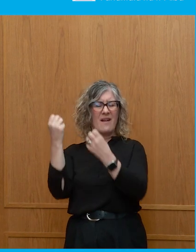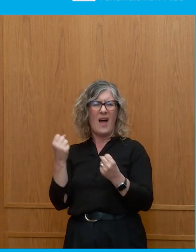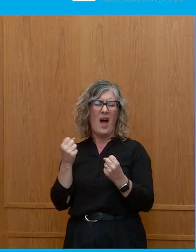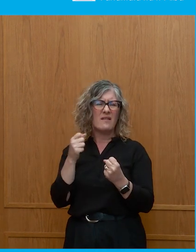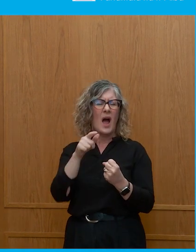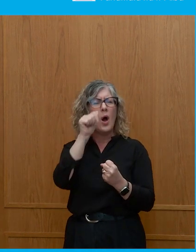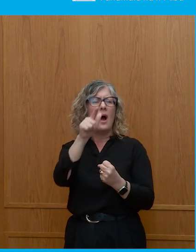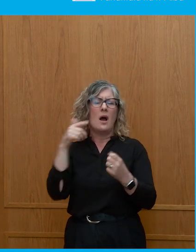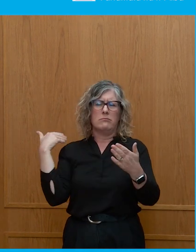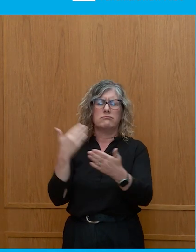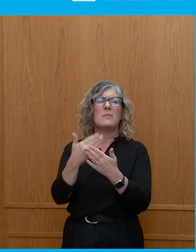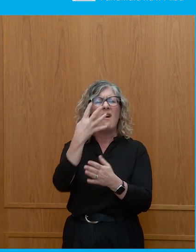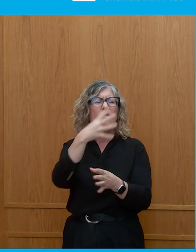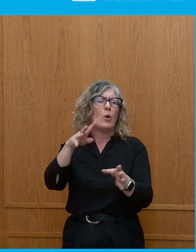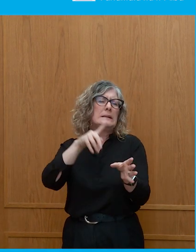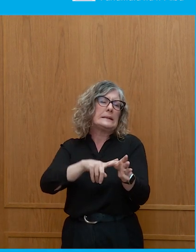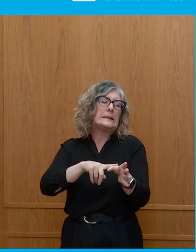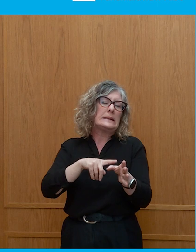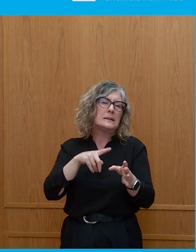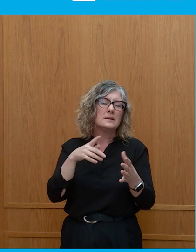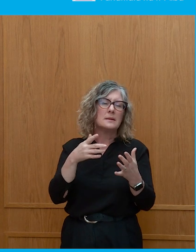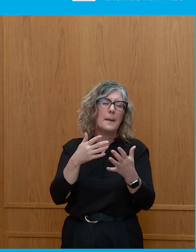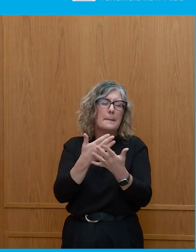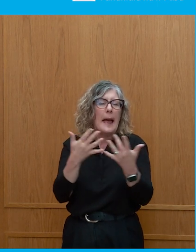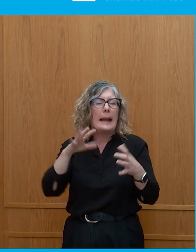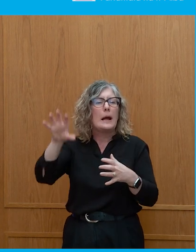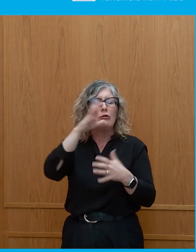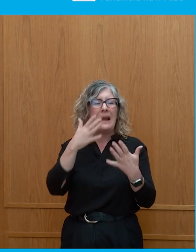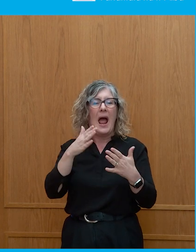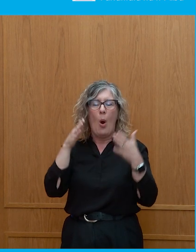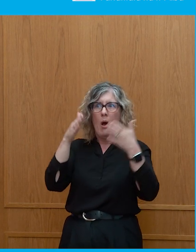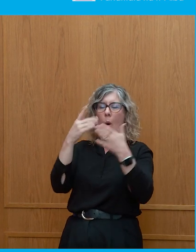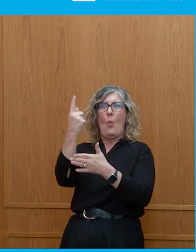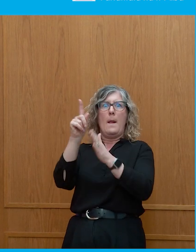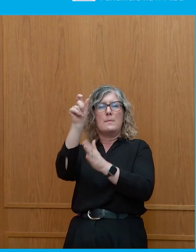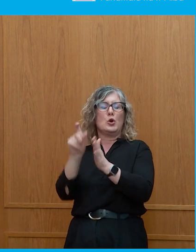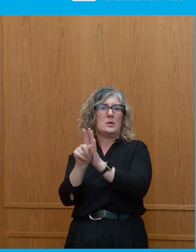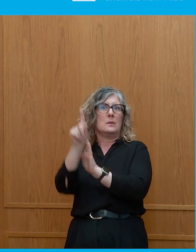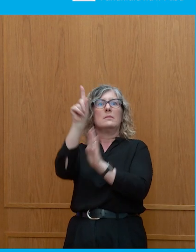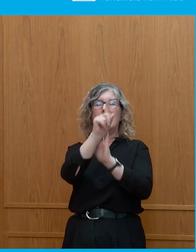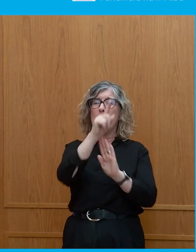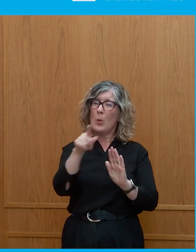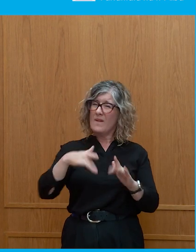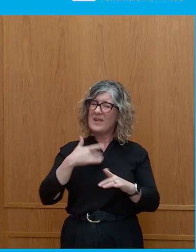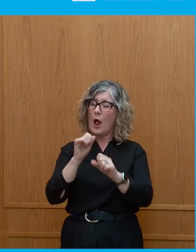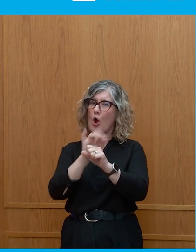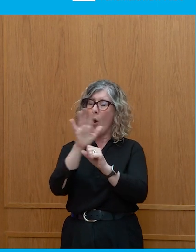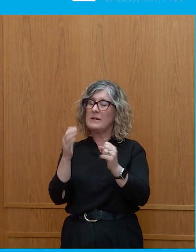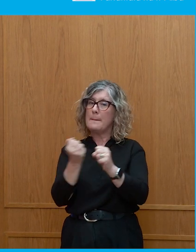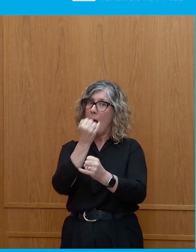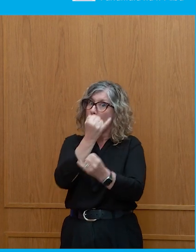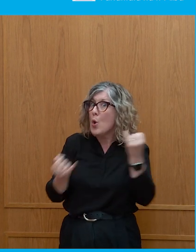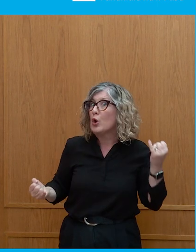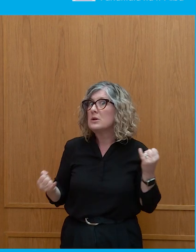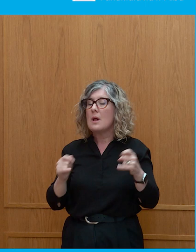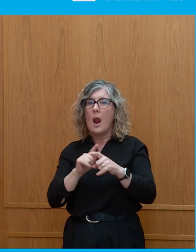more of a leadership focus in representative democracies, whether we like it or we don't. But did it exaggerate that? Did it push the idea